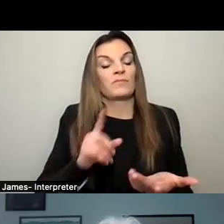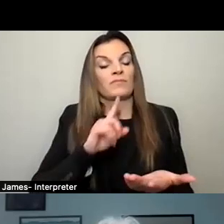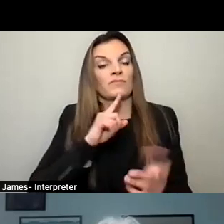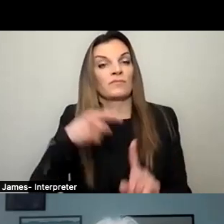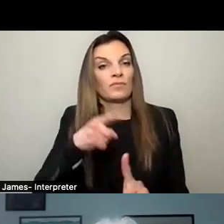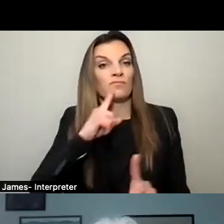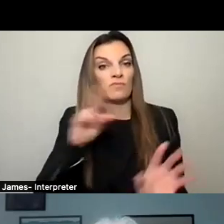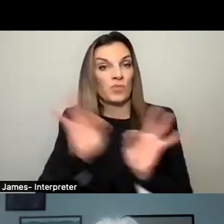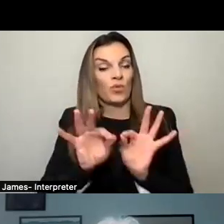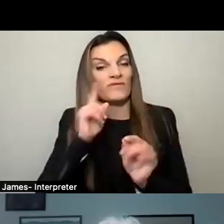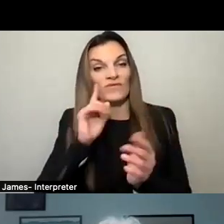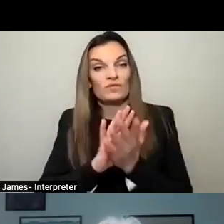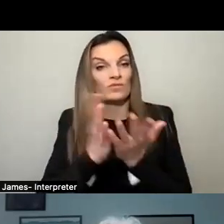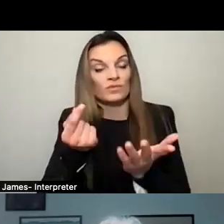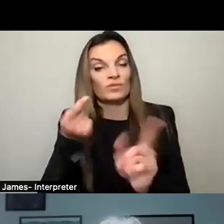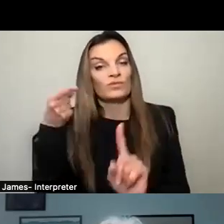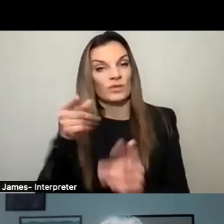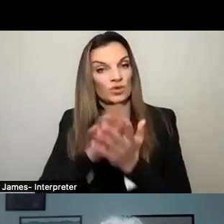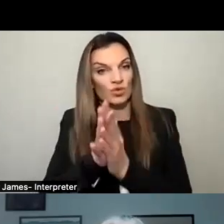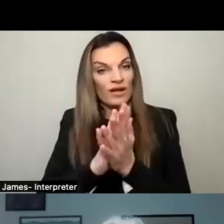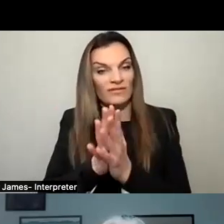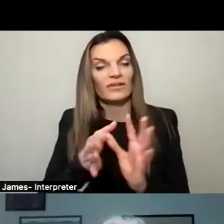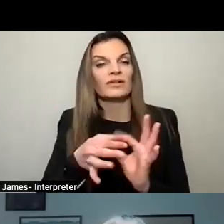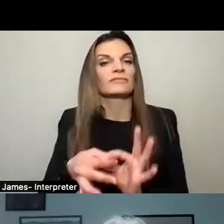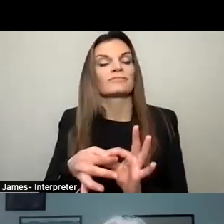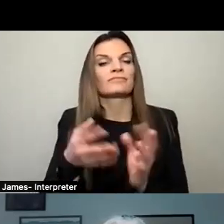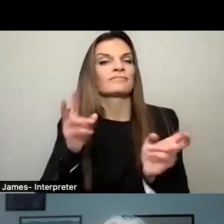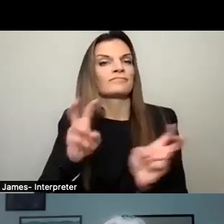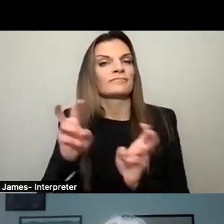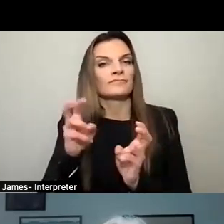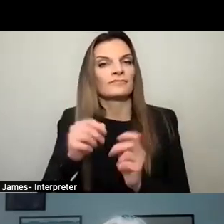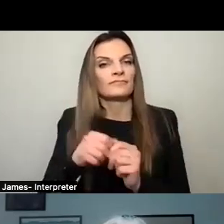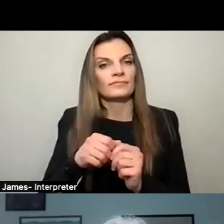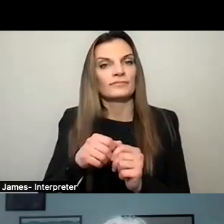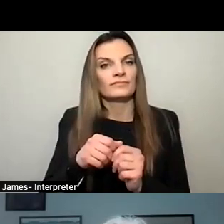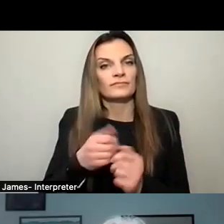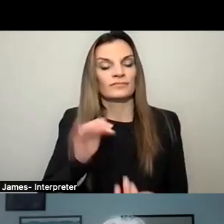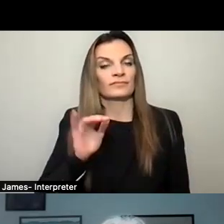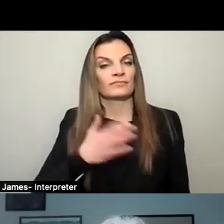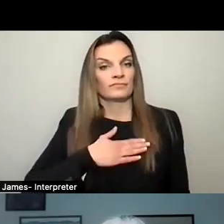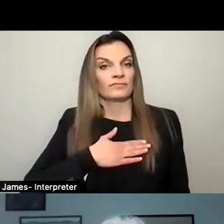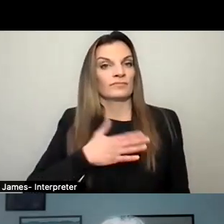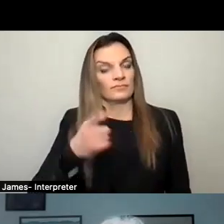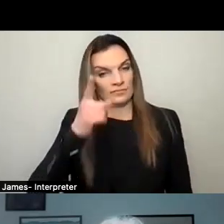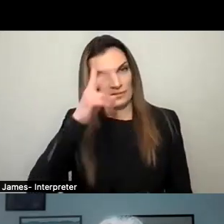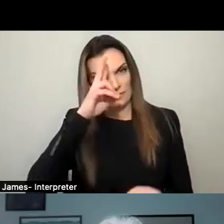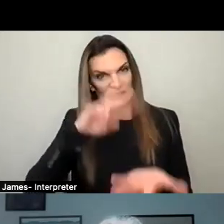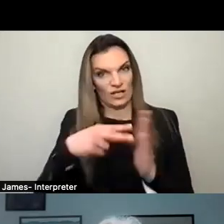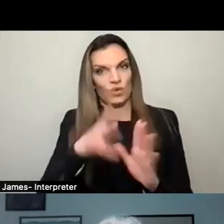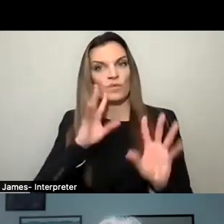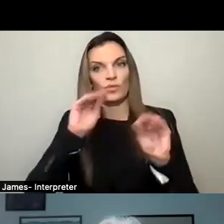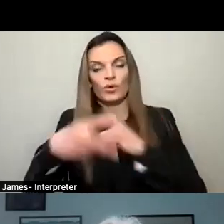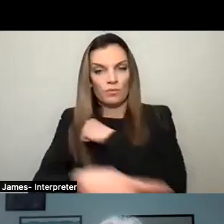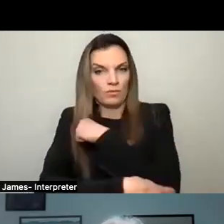traffic and traffic-related issues is our intention to build another bridge in and